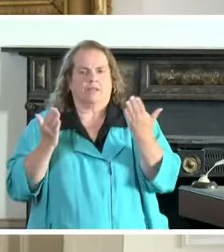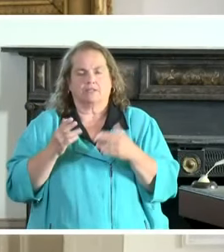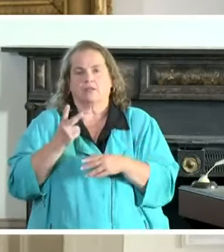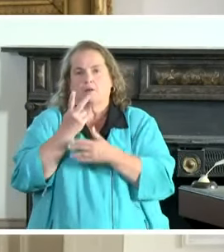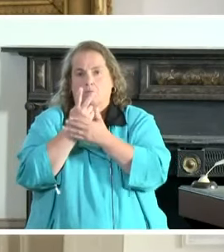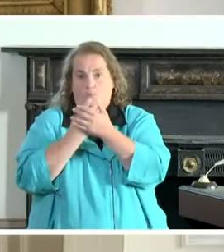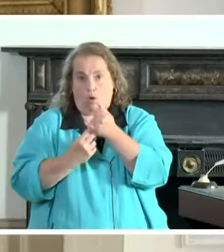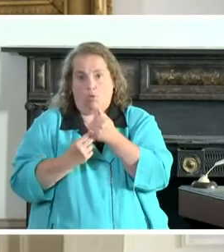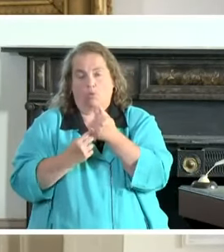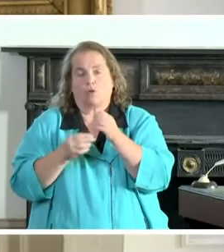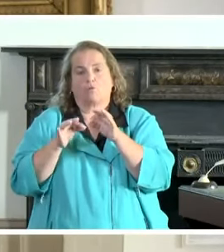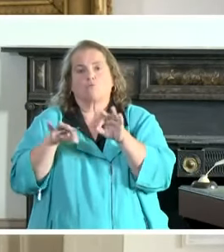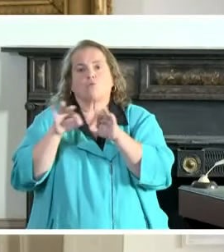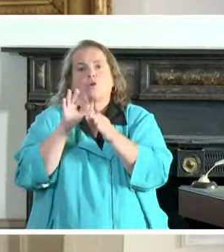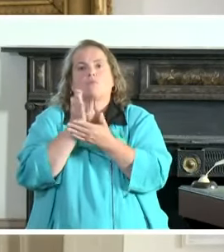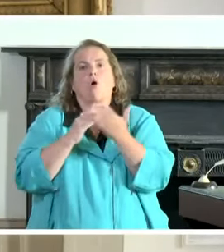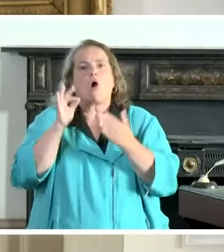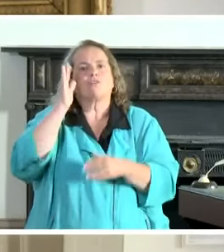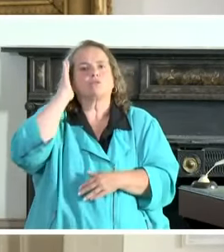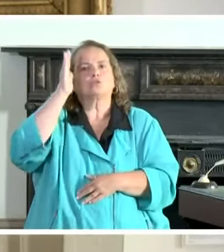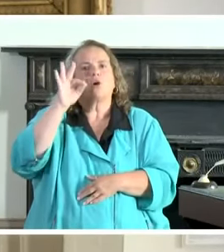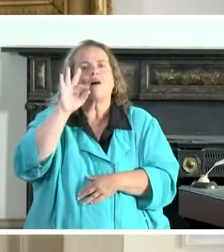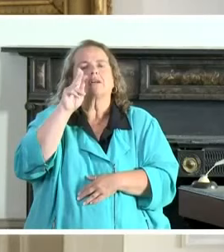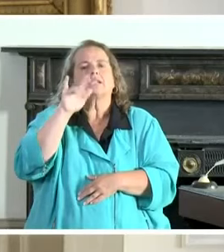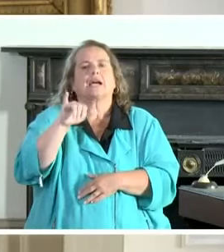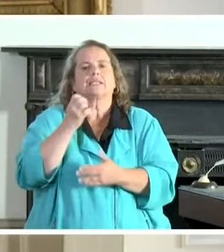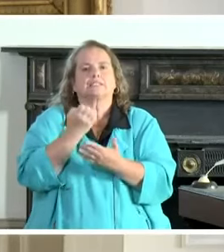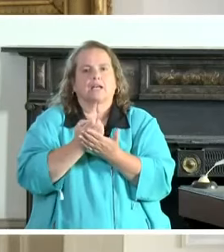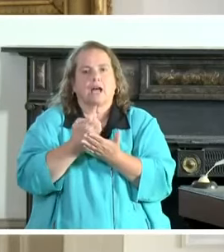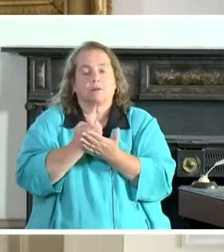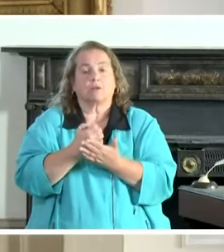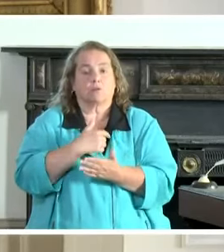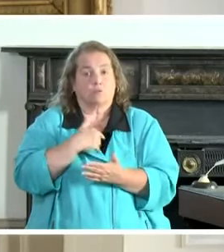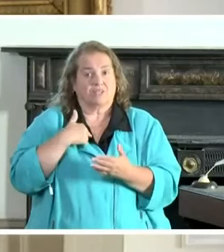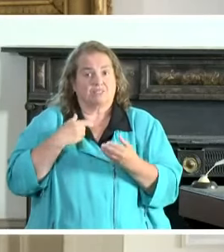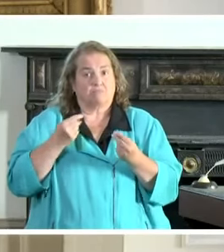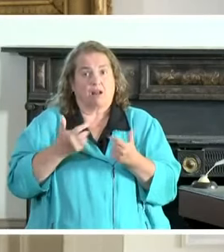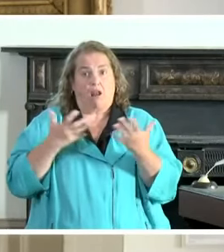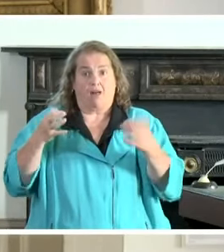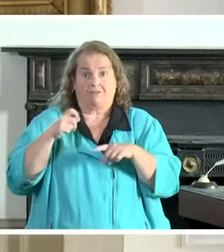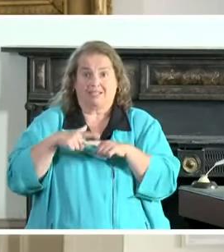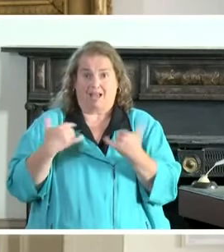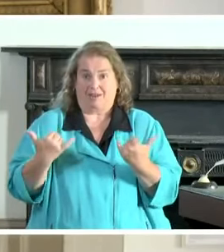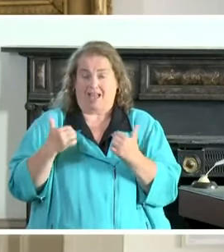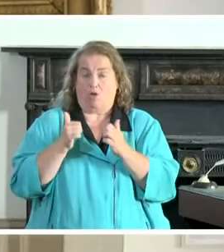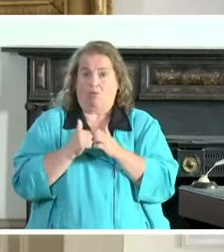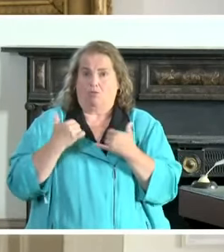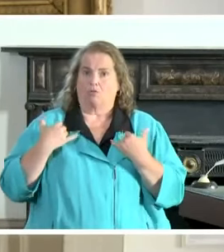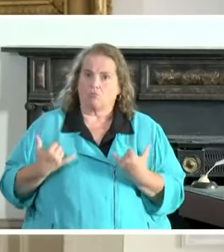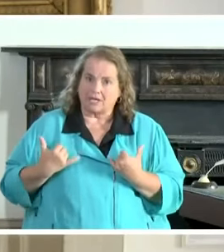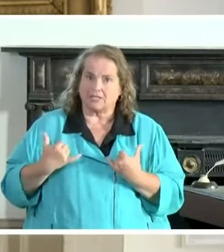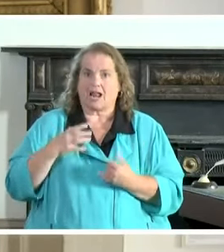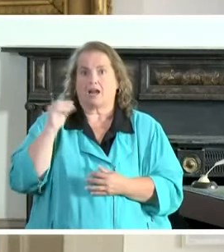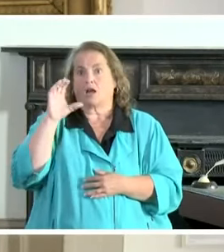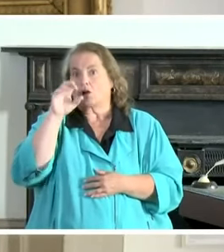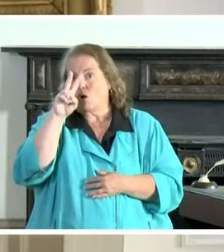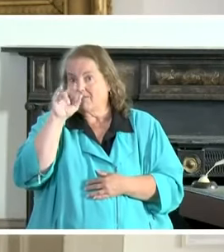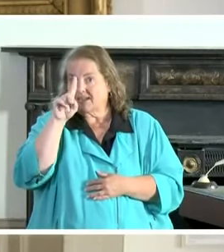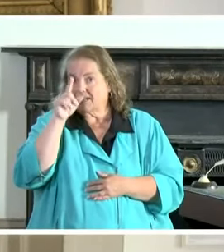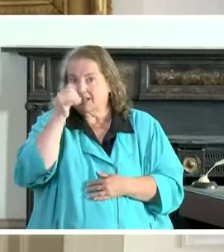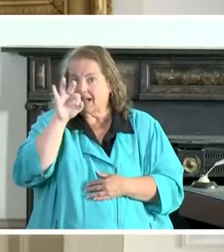an important part of the future of Kentucky's economy. While we spend so much time right now dealing with the present and COVID-19,